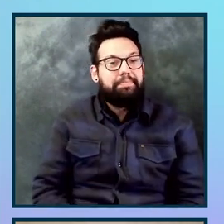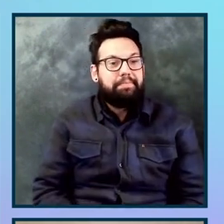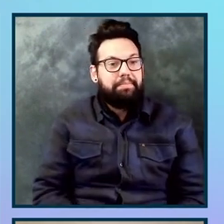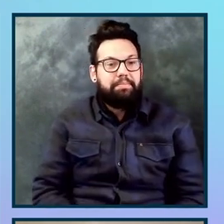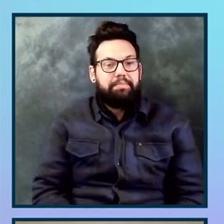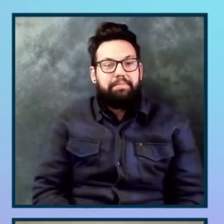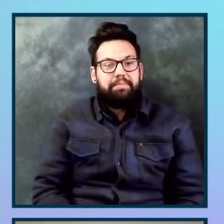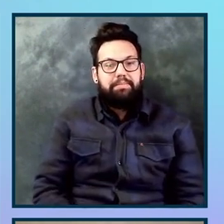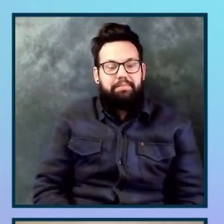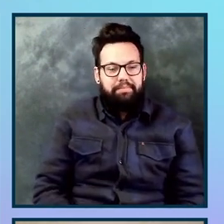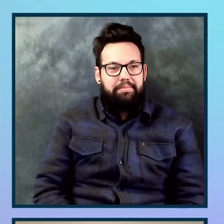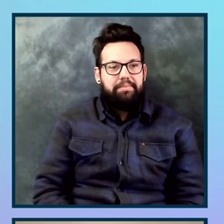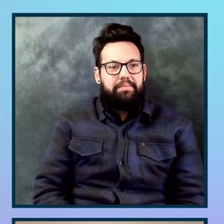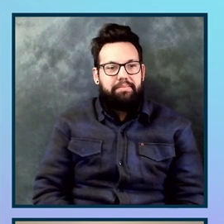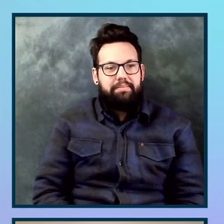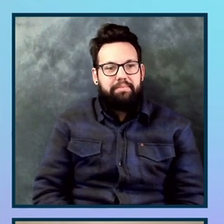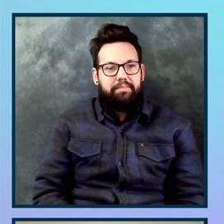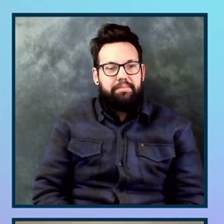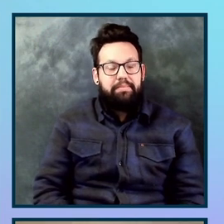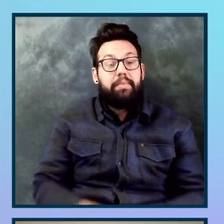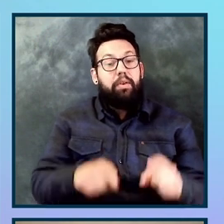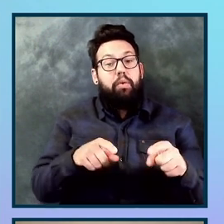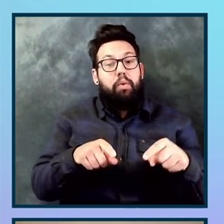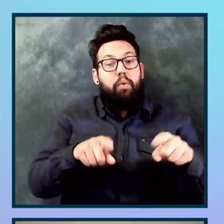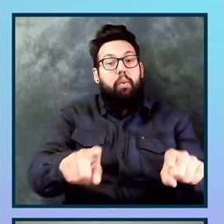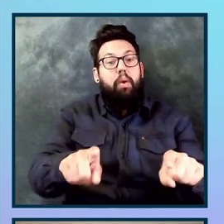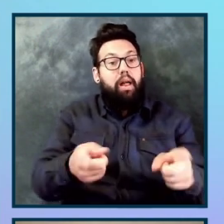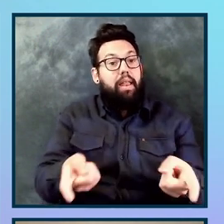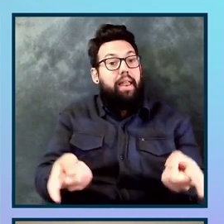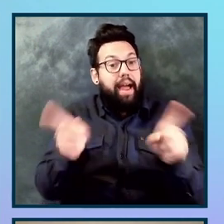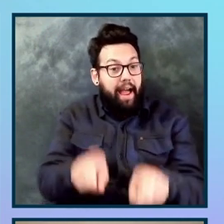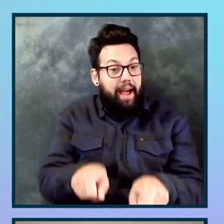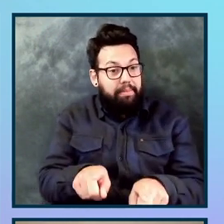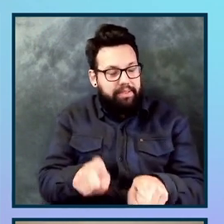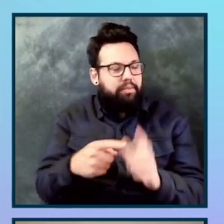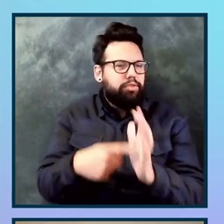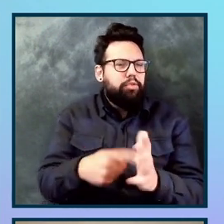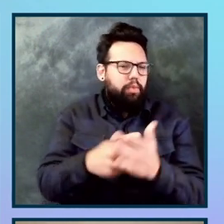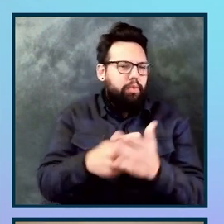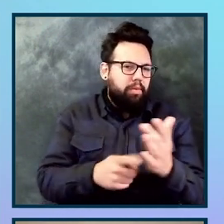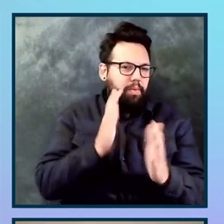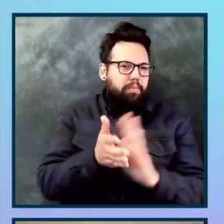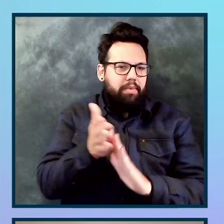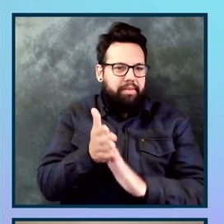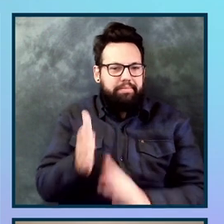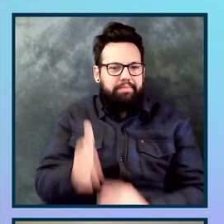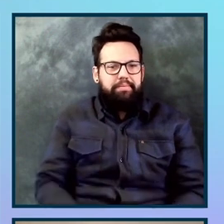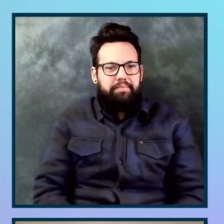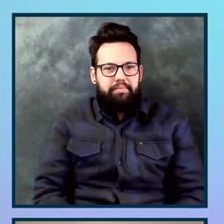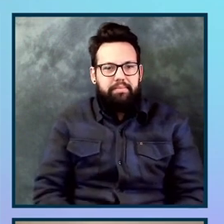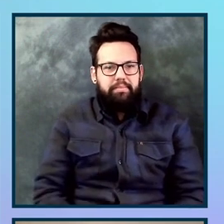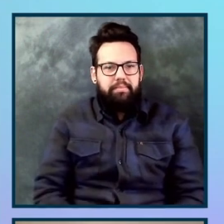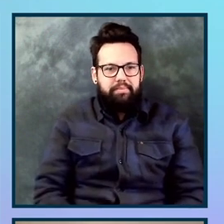While that magic happens, I figured it was a great time to show you what's going to be run. So, um, I'll save the